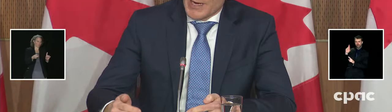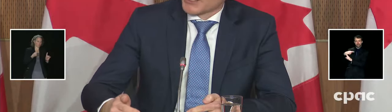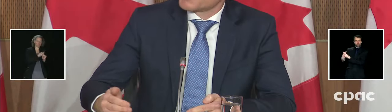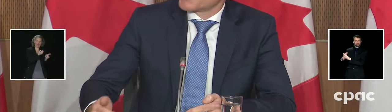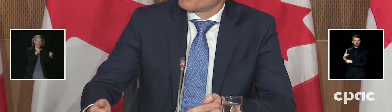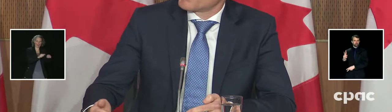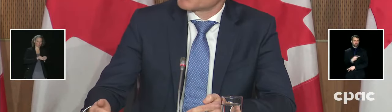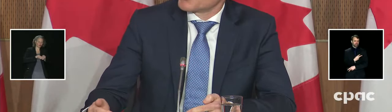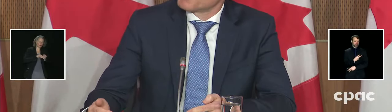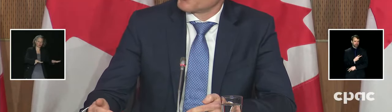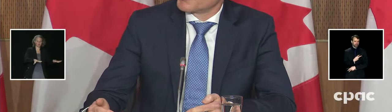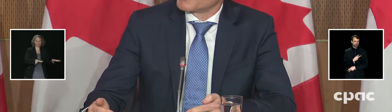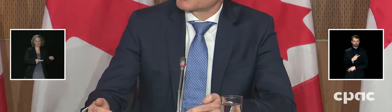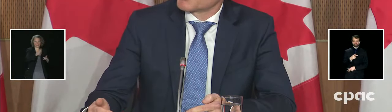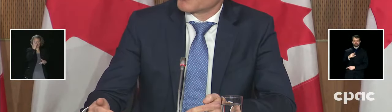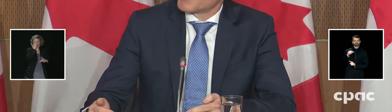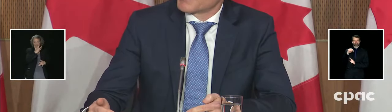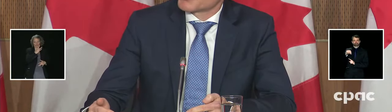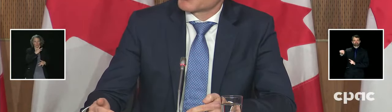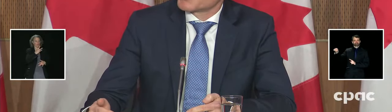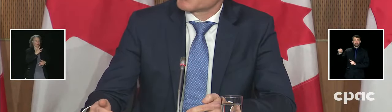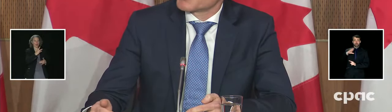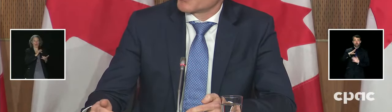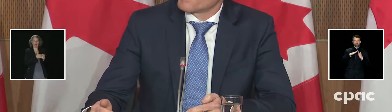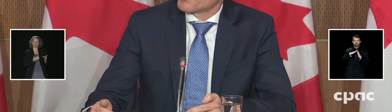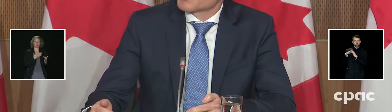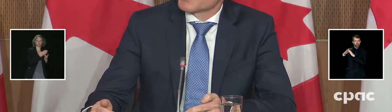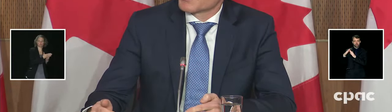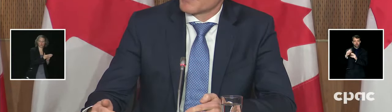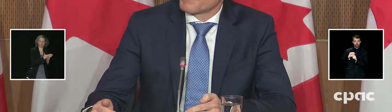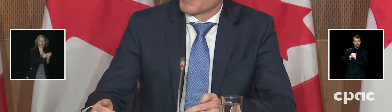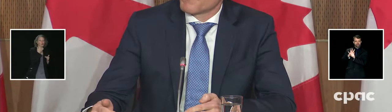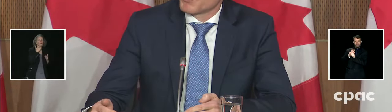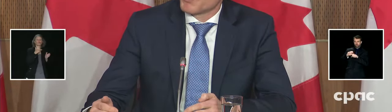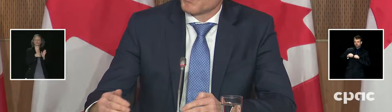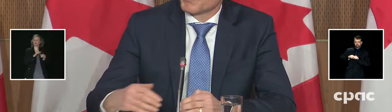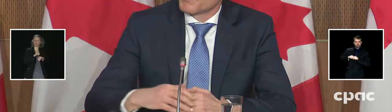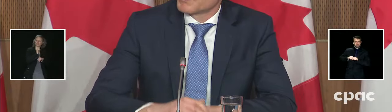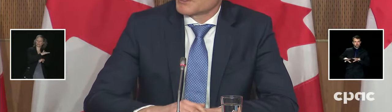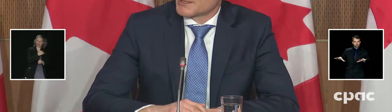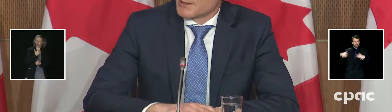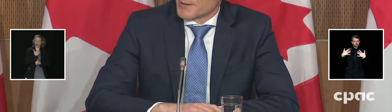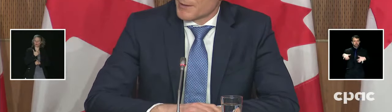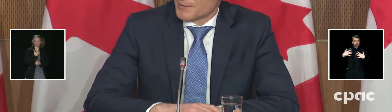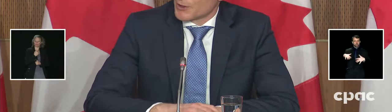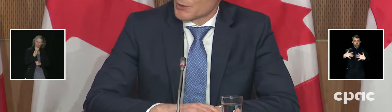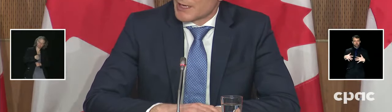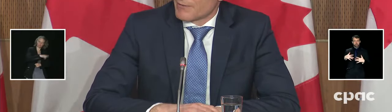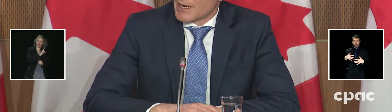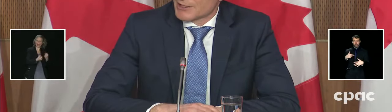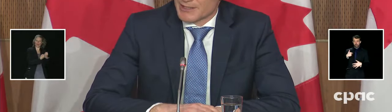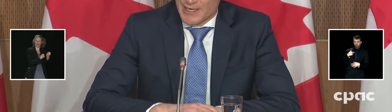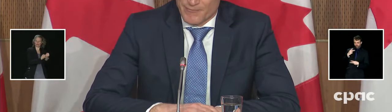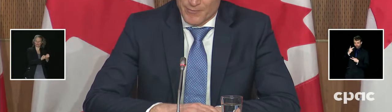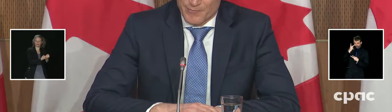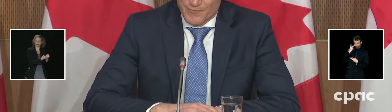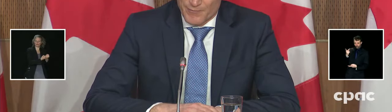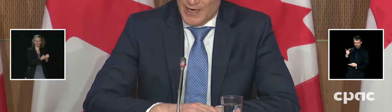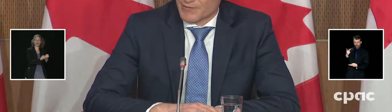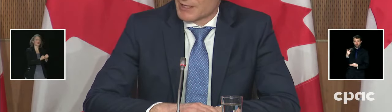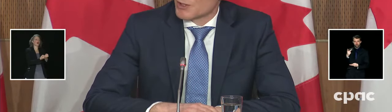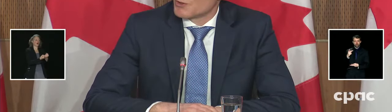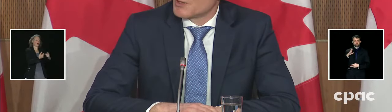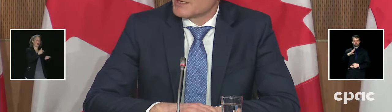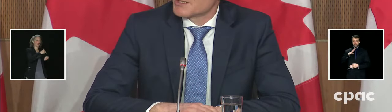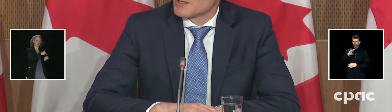The reaction time where we start deploying extraordinary measures such as the armed forces. If you shut, close that reaction time from